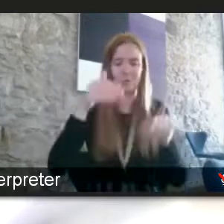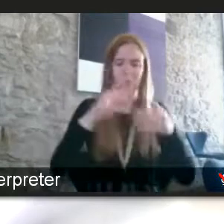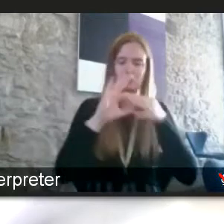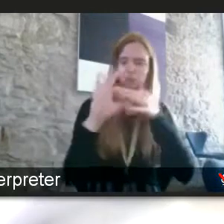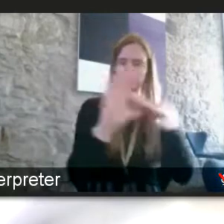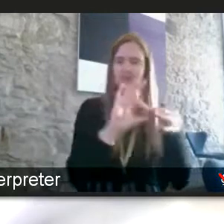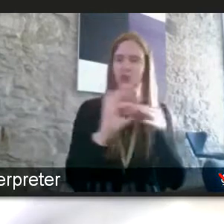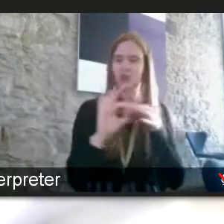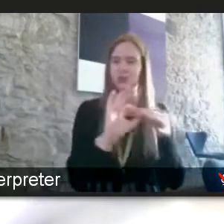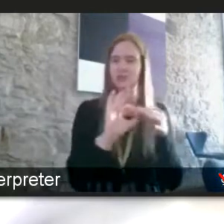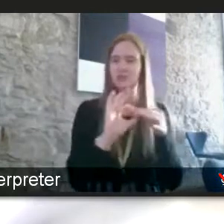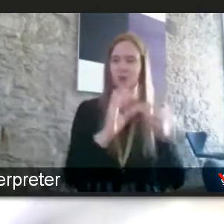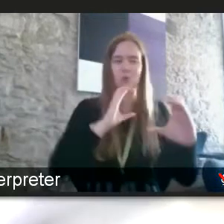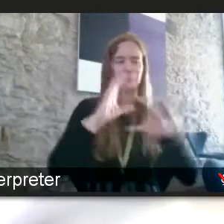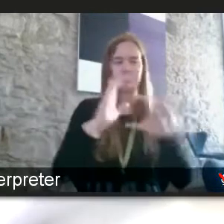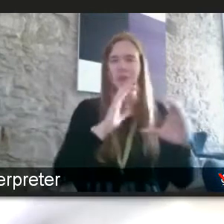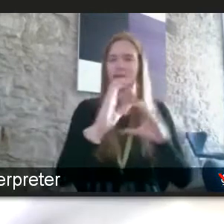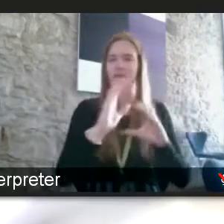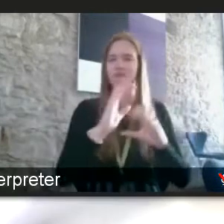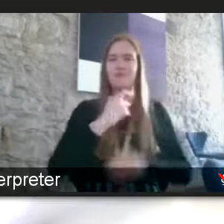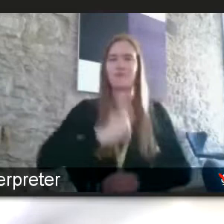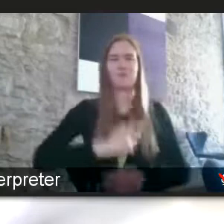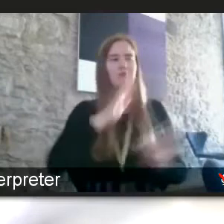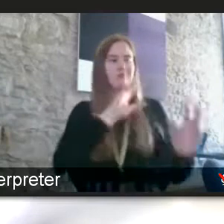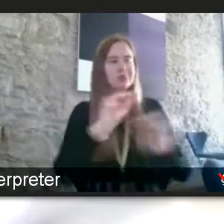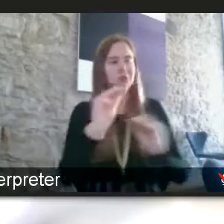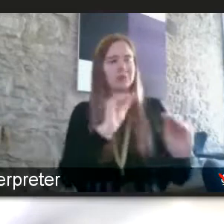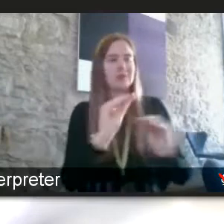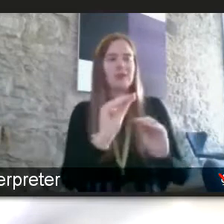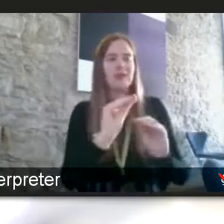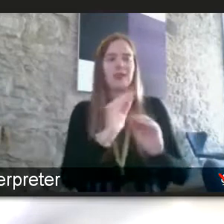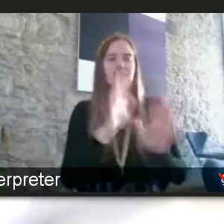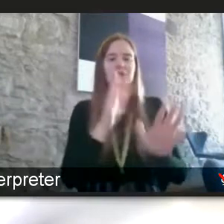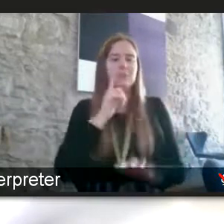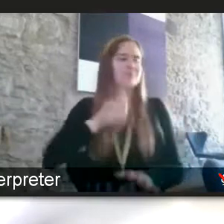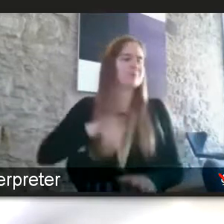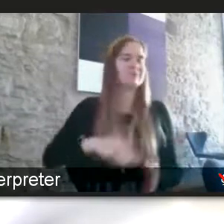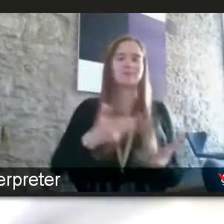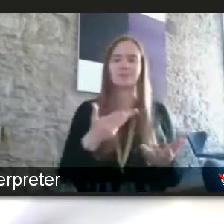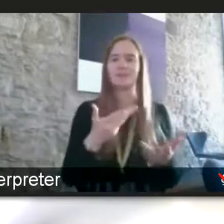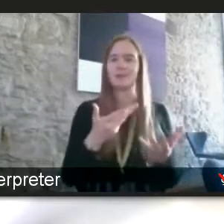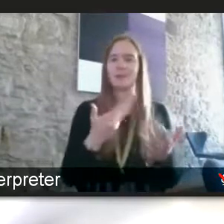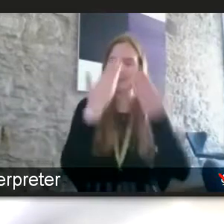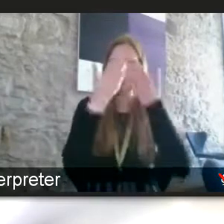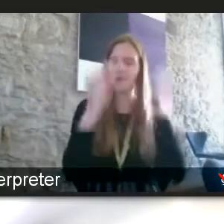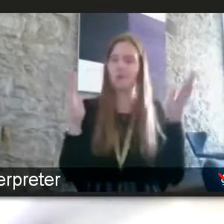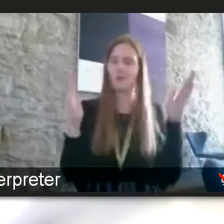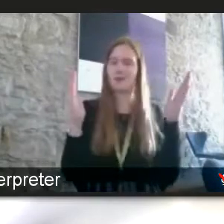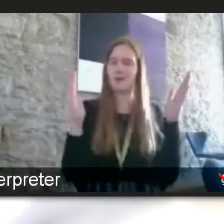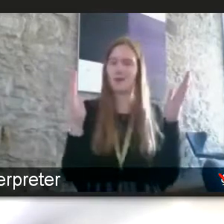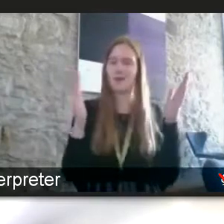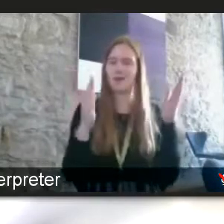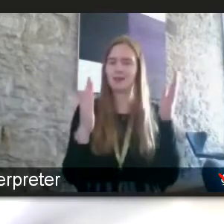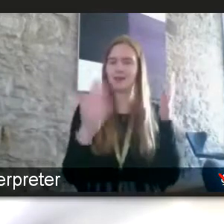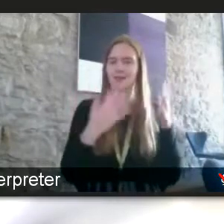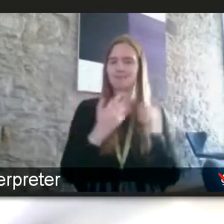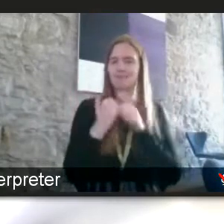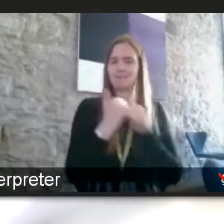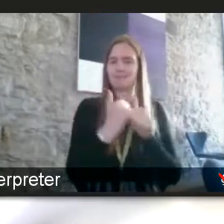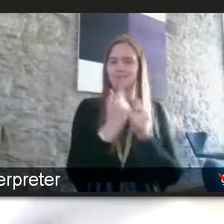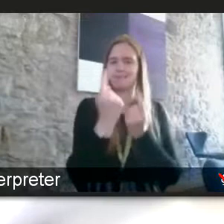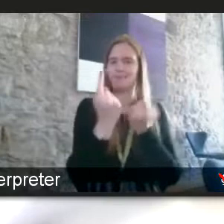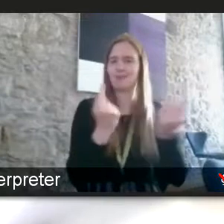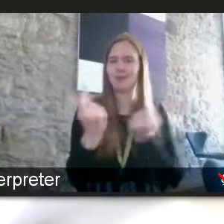on the communication focus on the education let's not be ignorant uh let's be open-minded let's inform one another uh